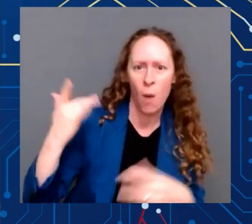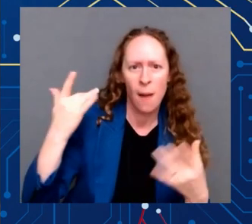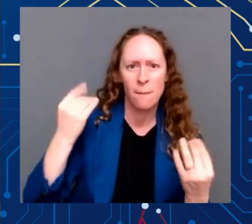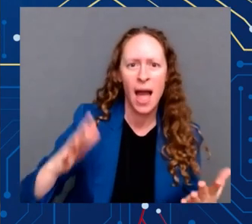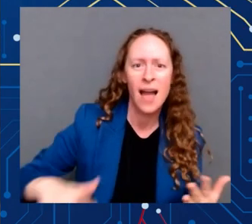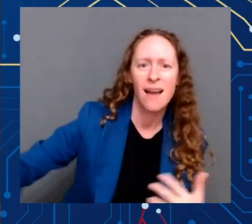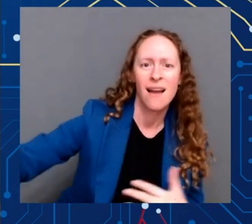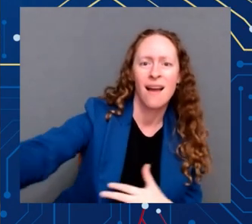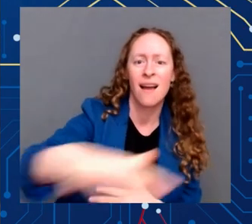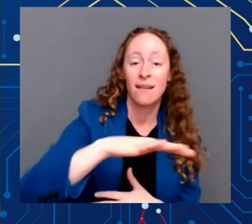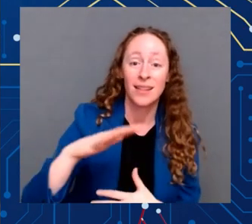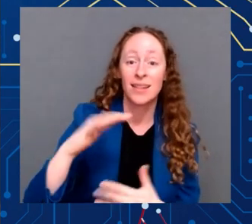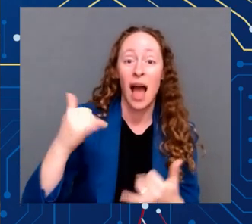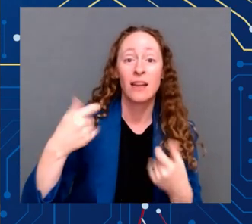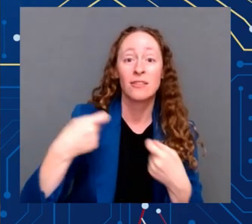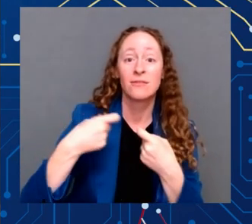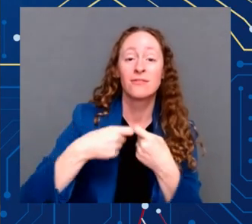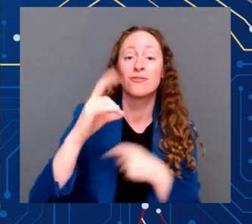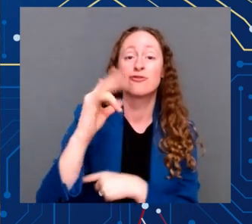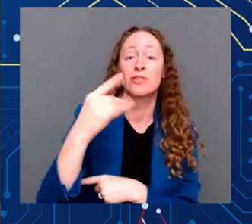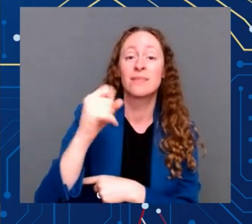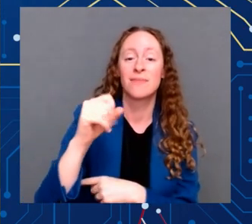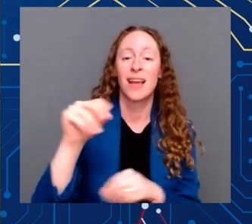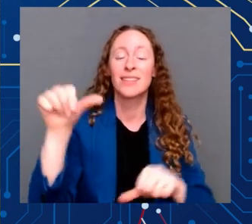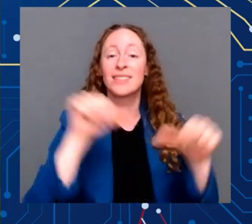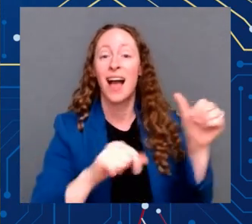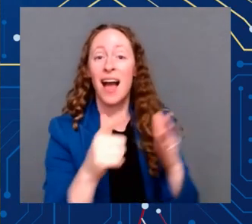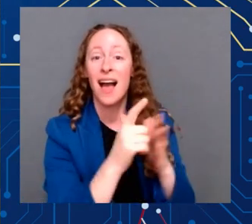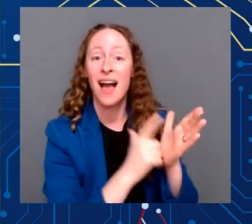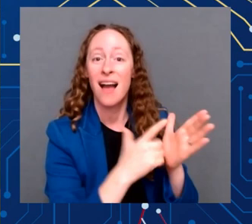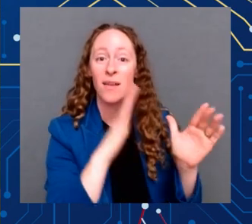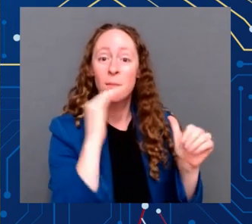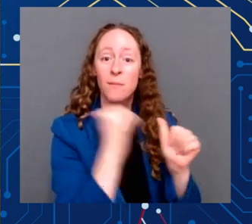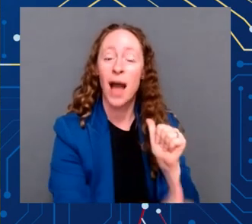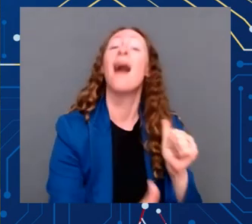And that's true for all of America, as well as New York.